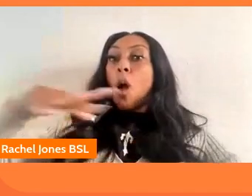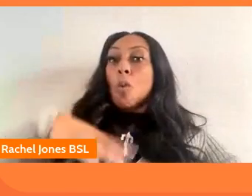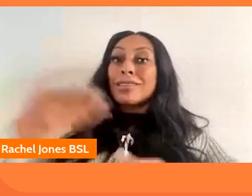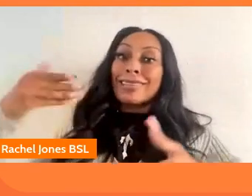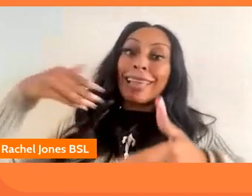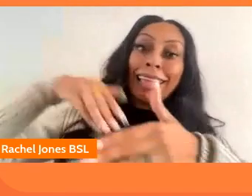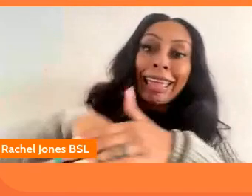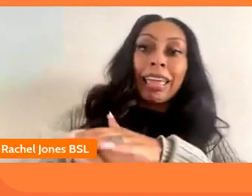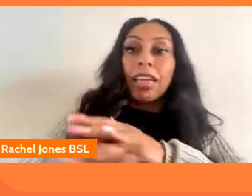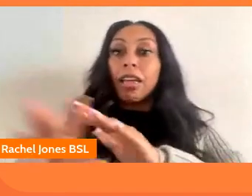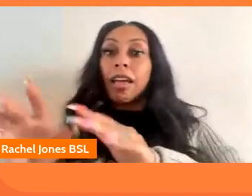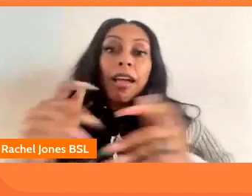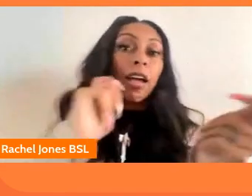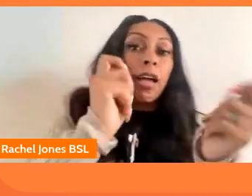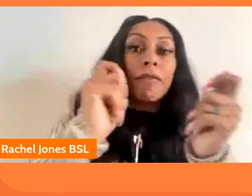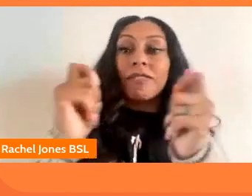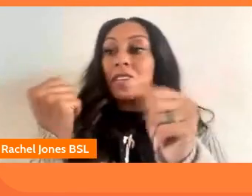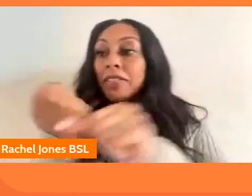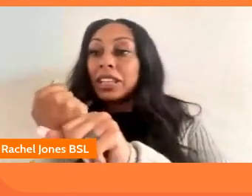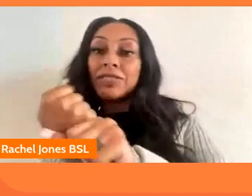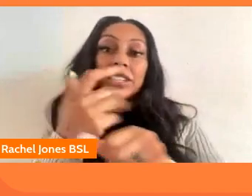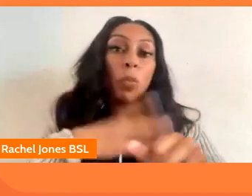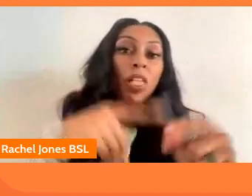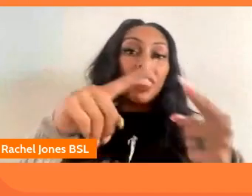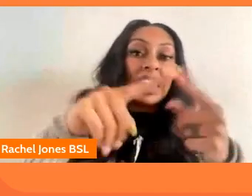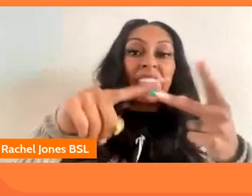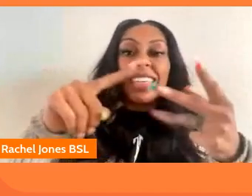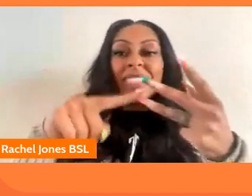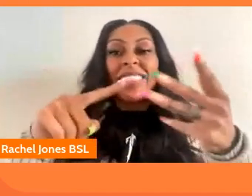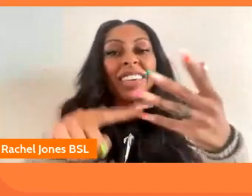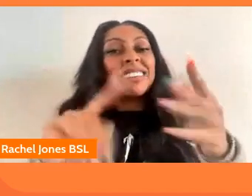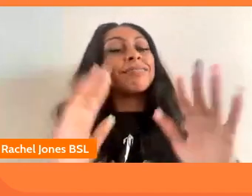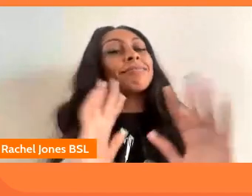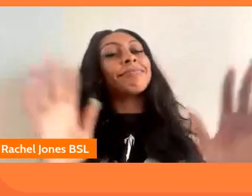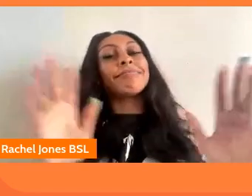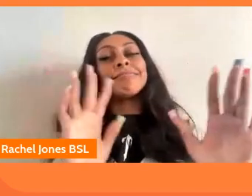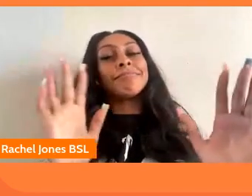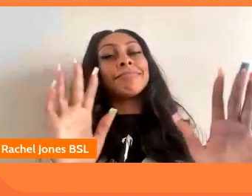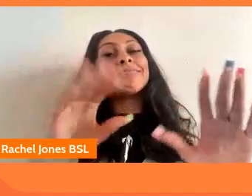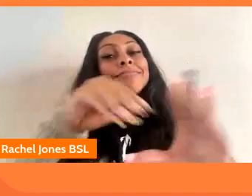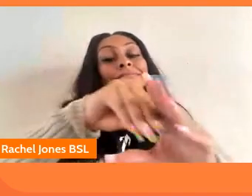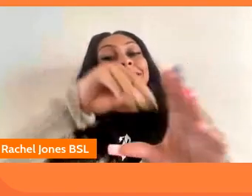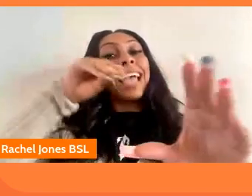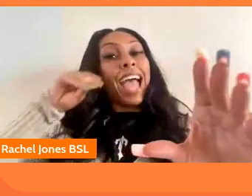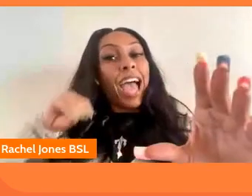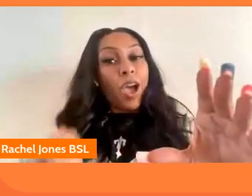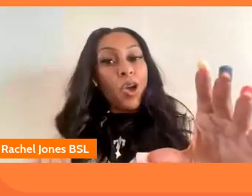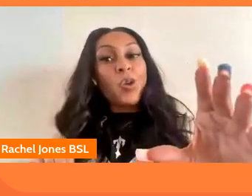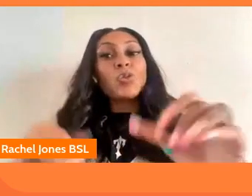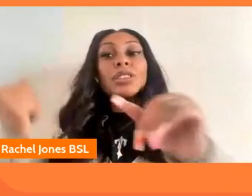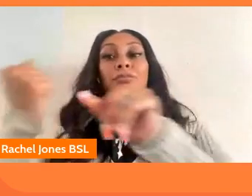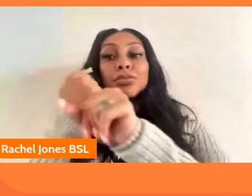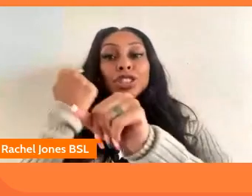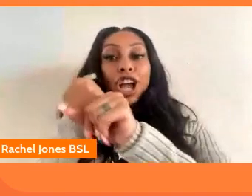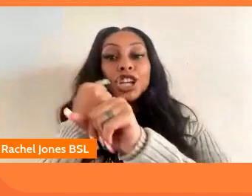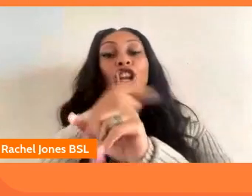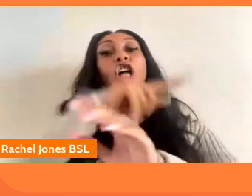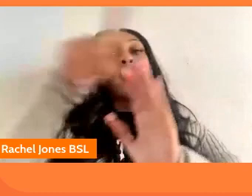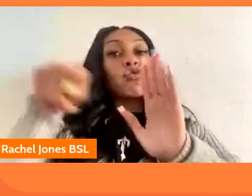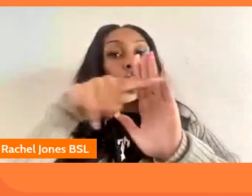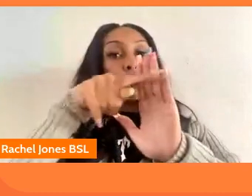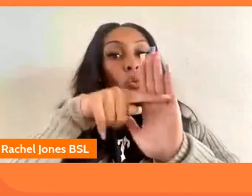and go it needs to be like this and that for us is really important we're going take the production out take the take all the rules out where you can